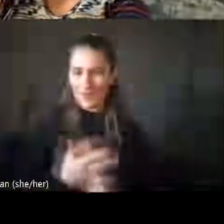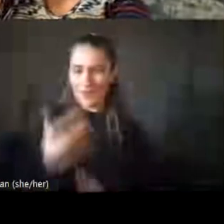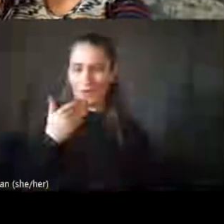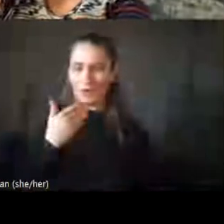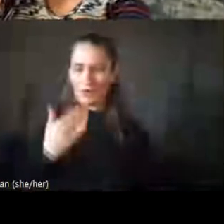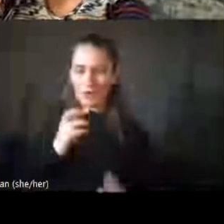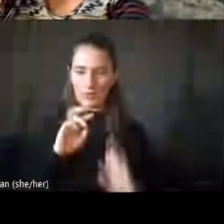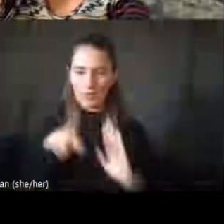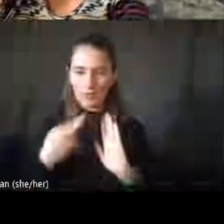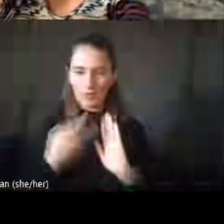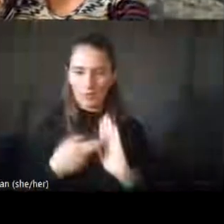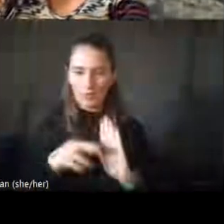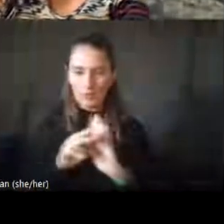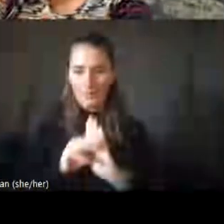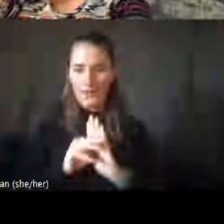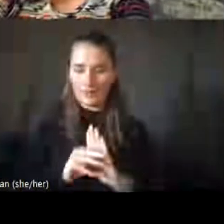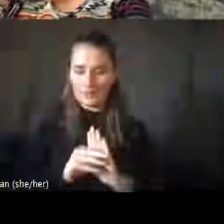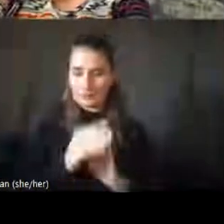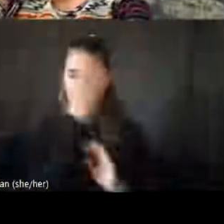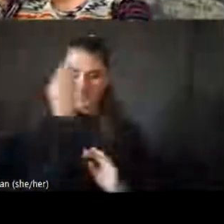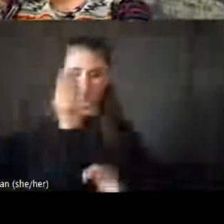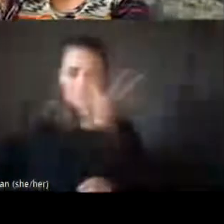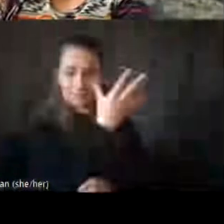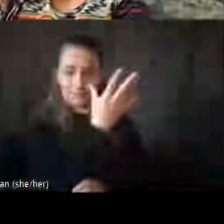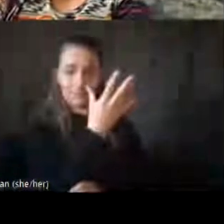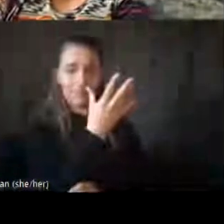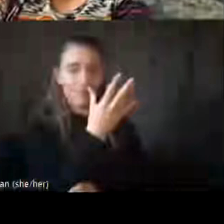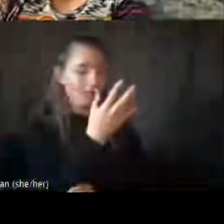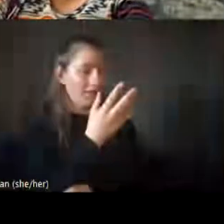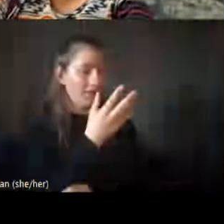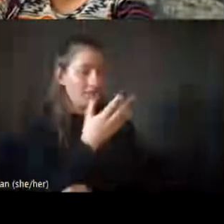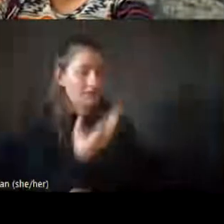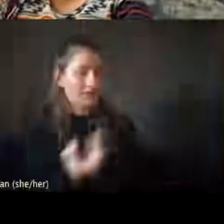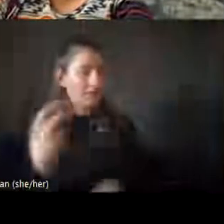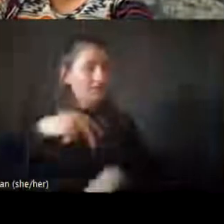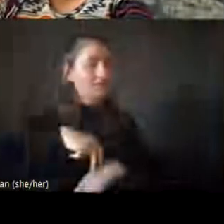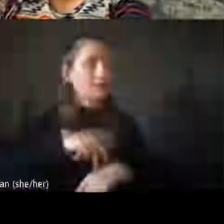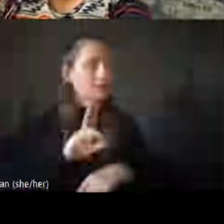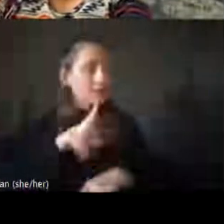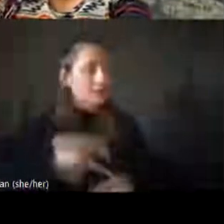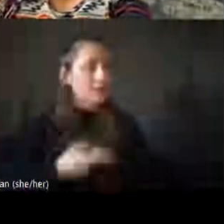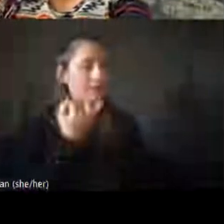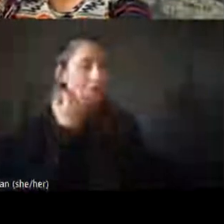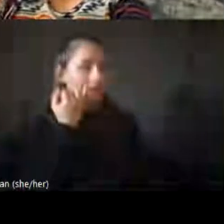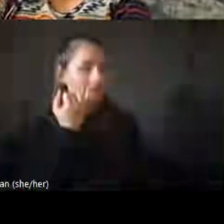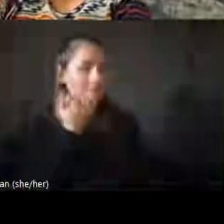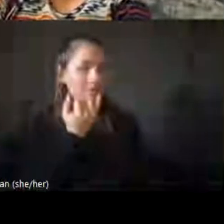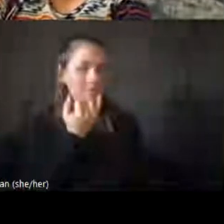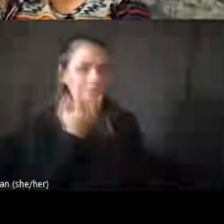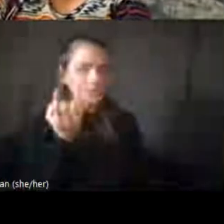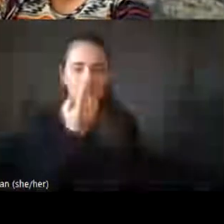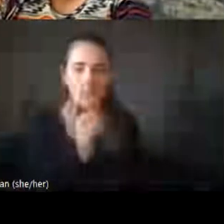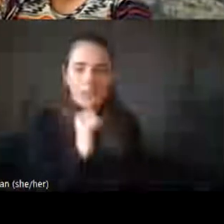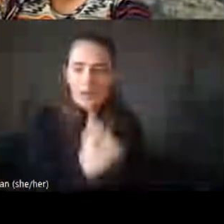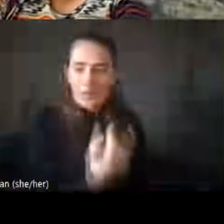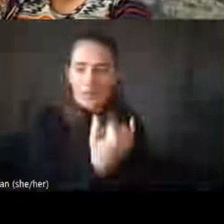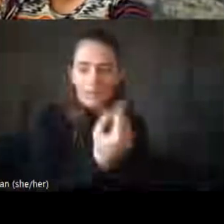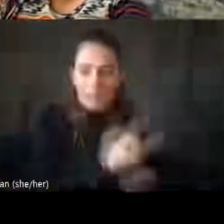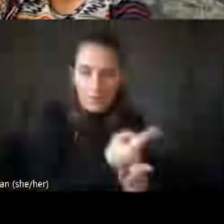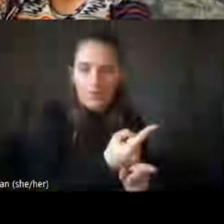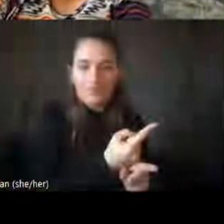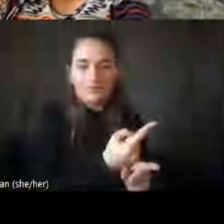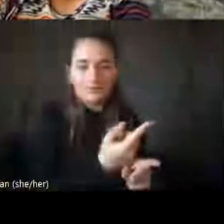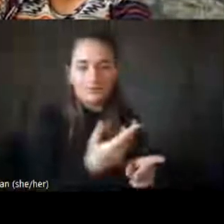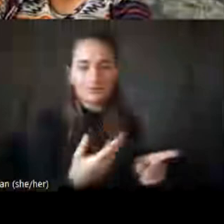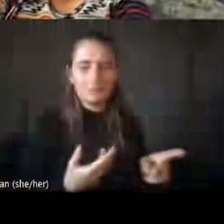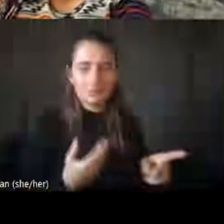and, you know, letting them know that it's okay to speak up if things aren't, you know, what you think they should be. It's okay. It's